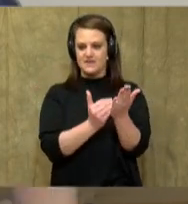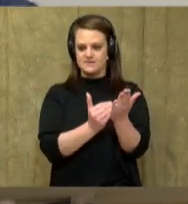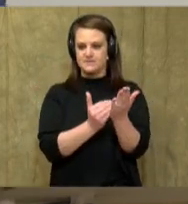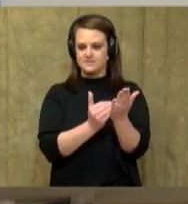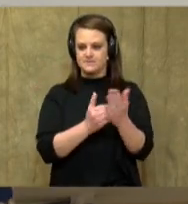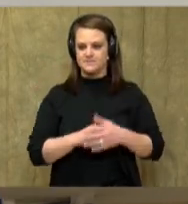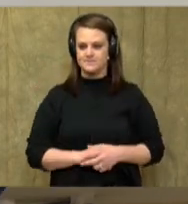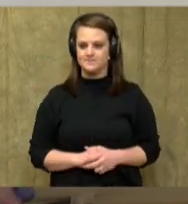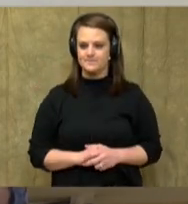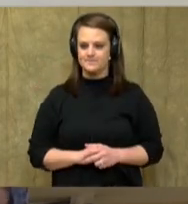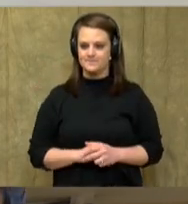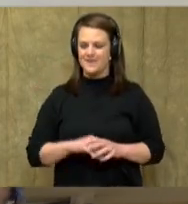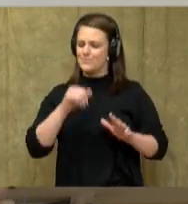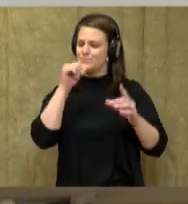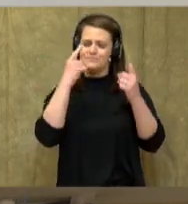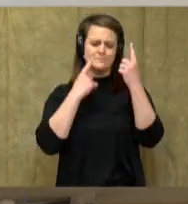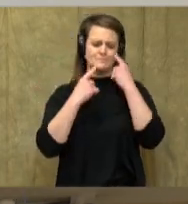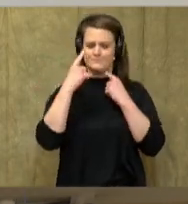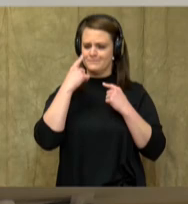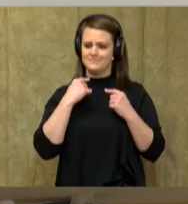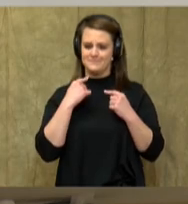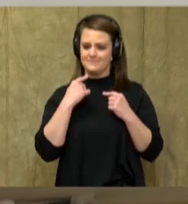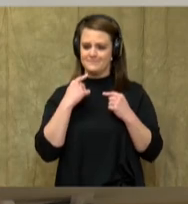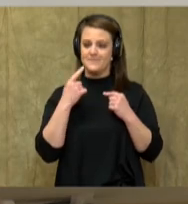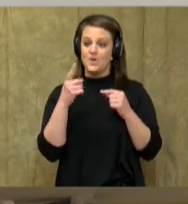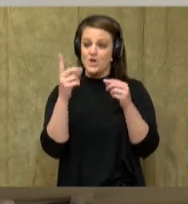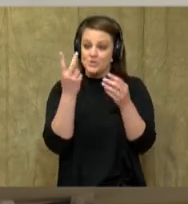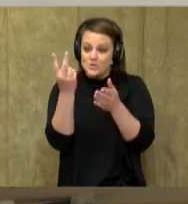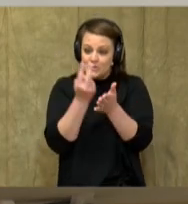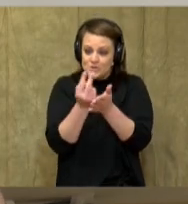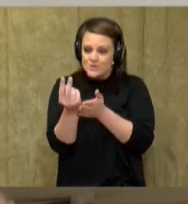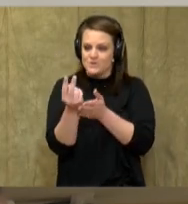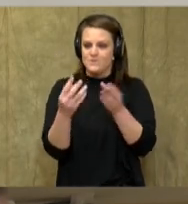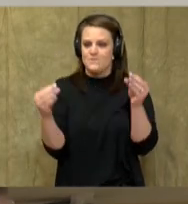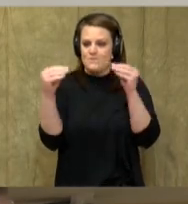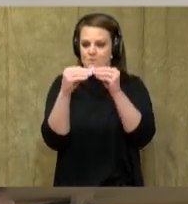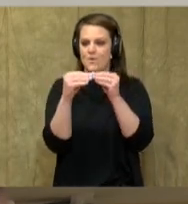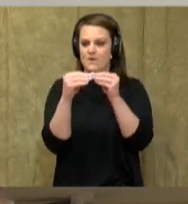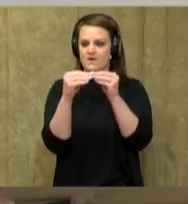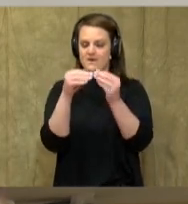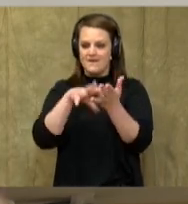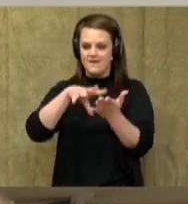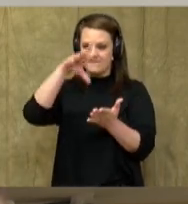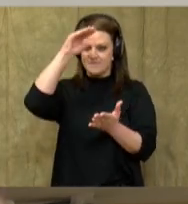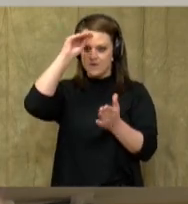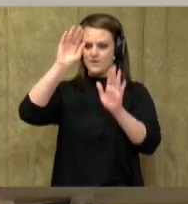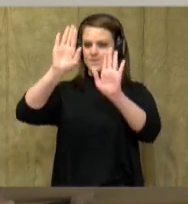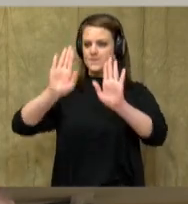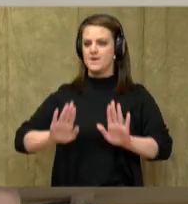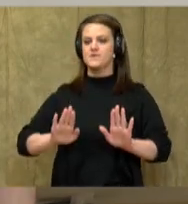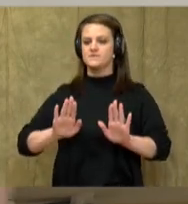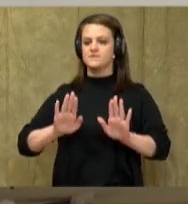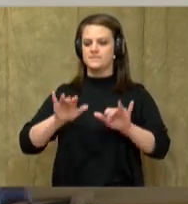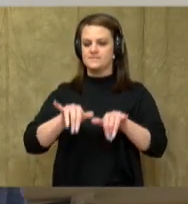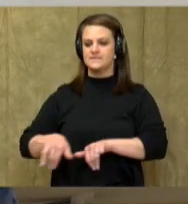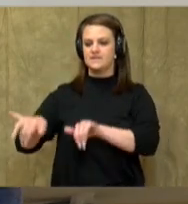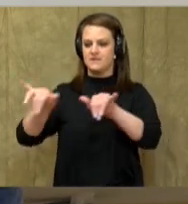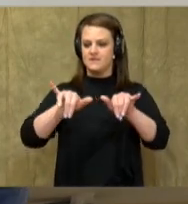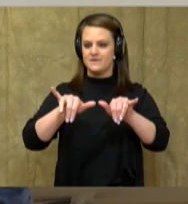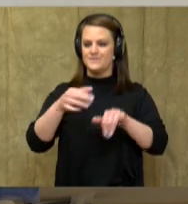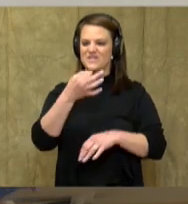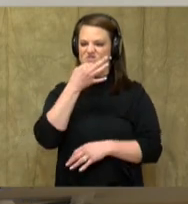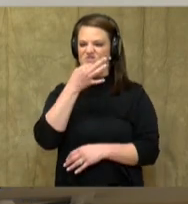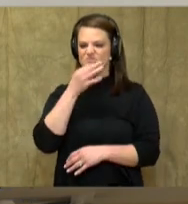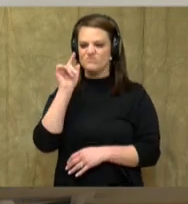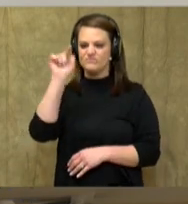but don't cry because we have two more weeks of learning a really great standard, but I'll get to